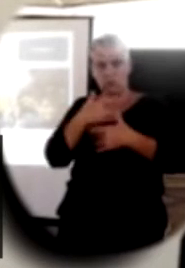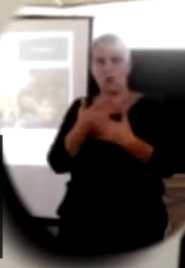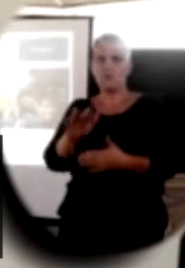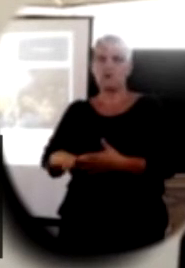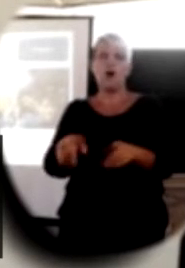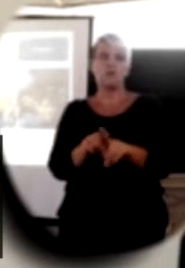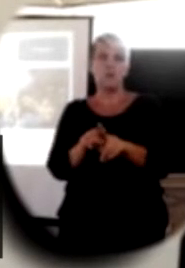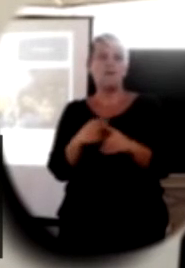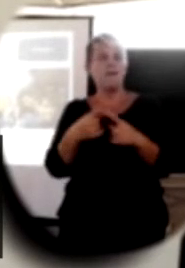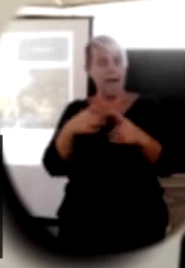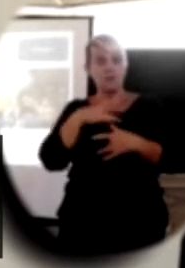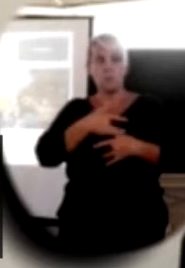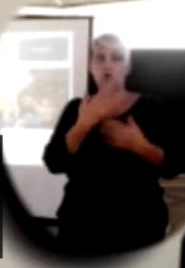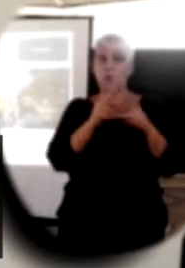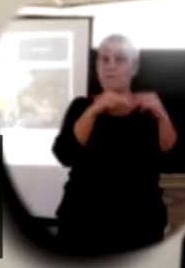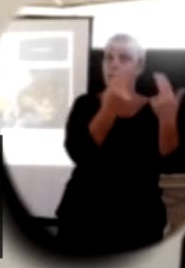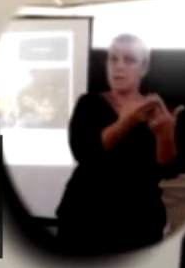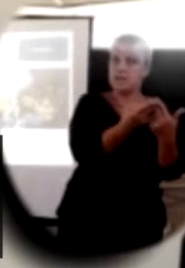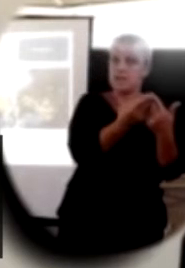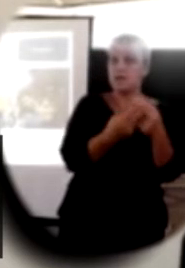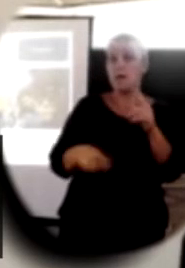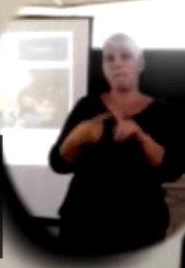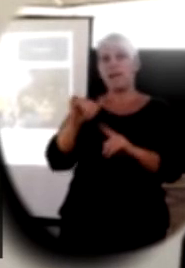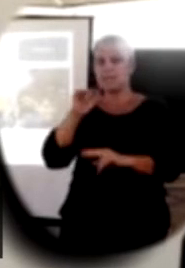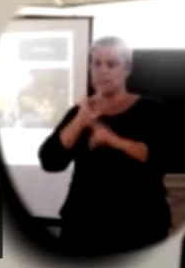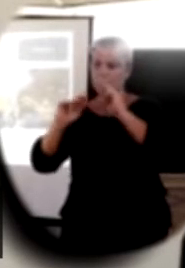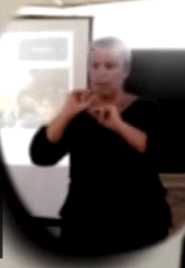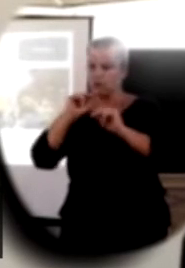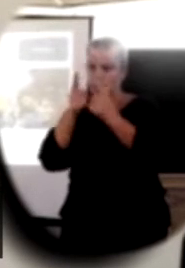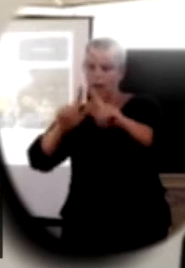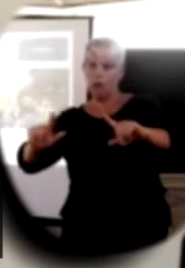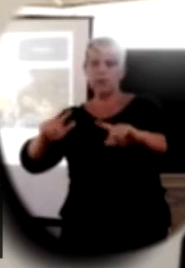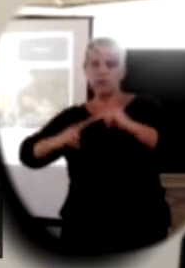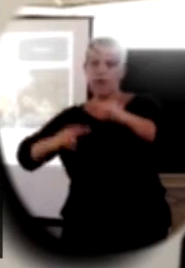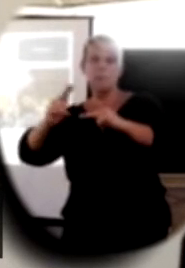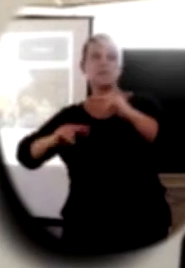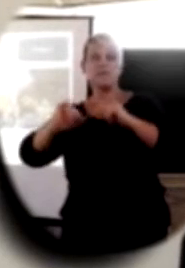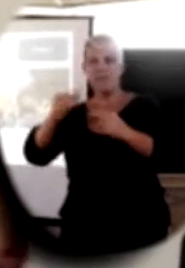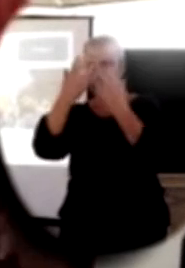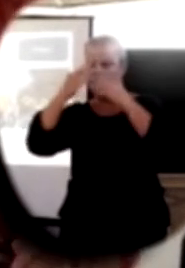the children and the families as well as their speech and language development and their educational attainment.